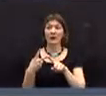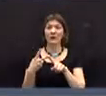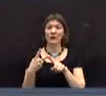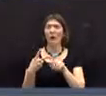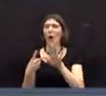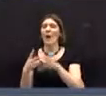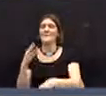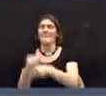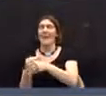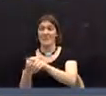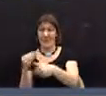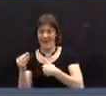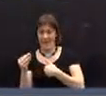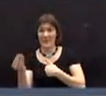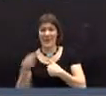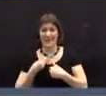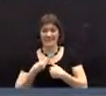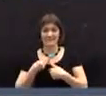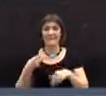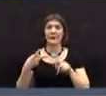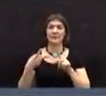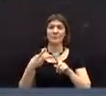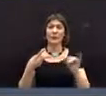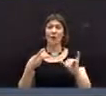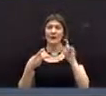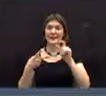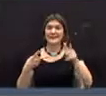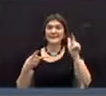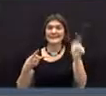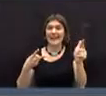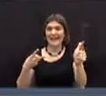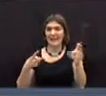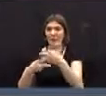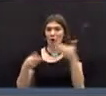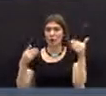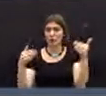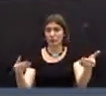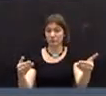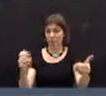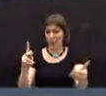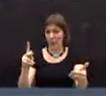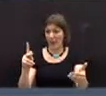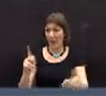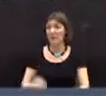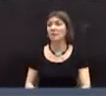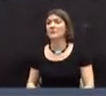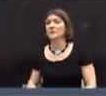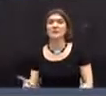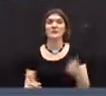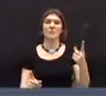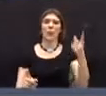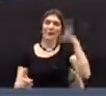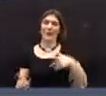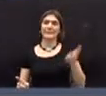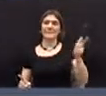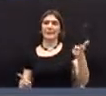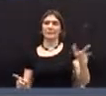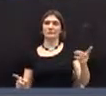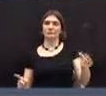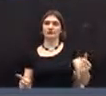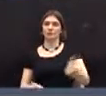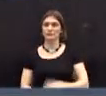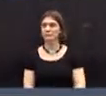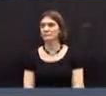amendment, rather? And then it will also need a second before we go any further, okay? Thank you.